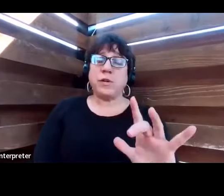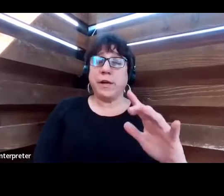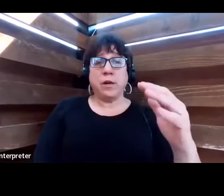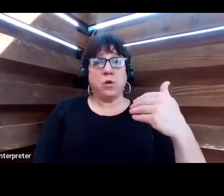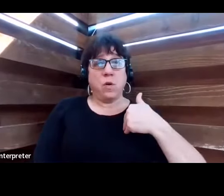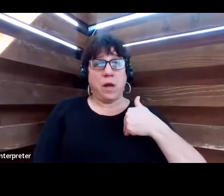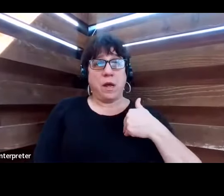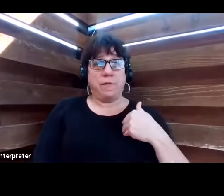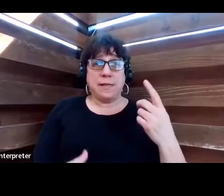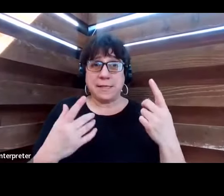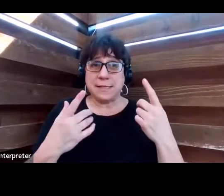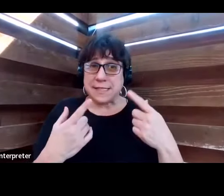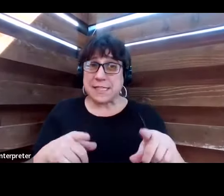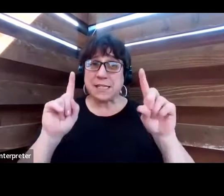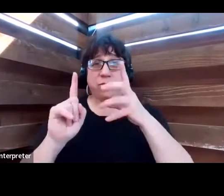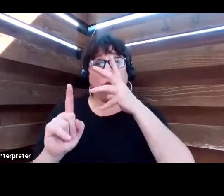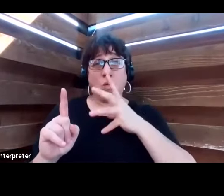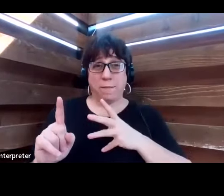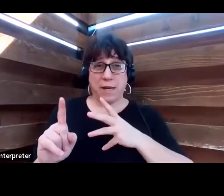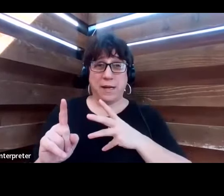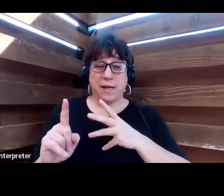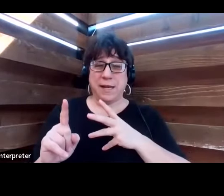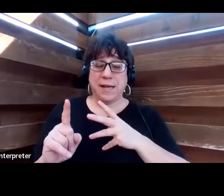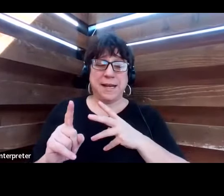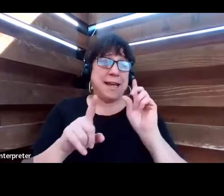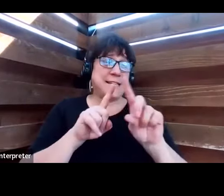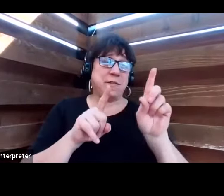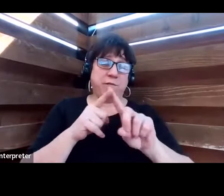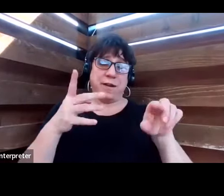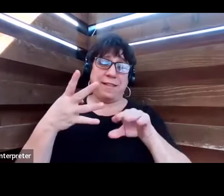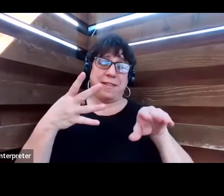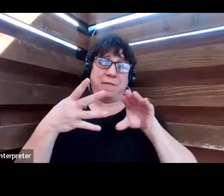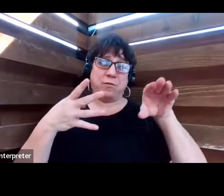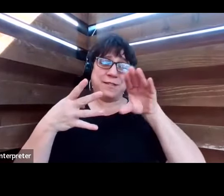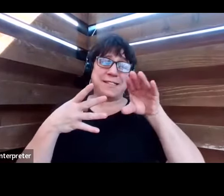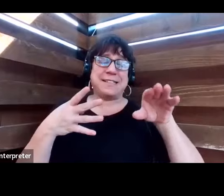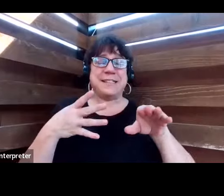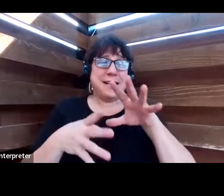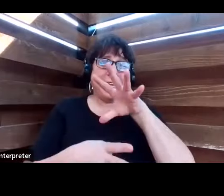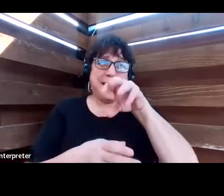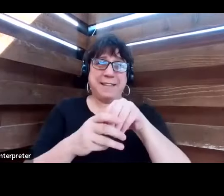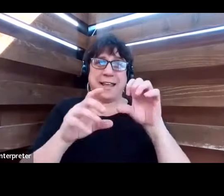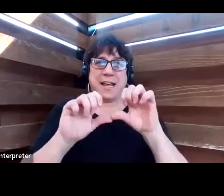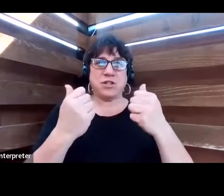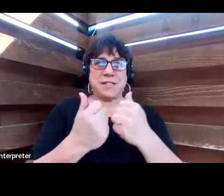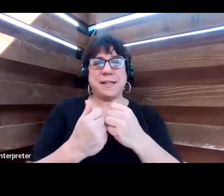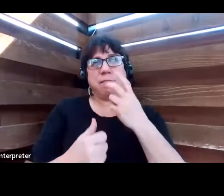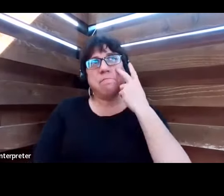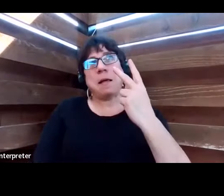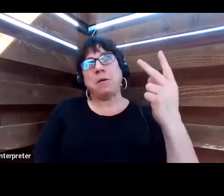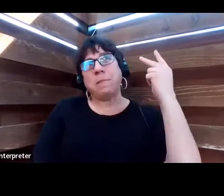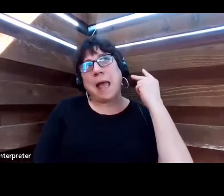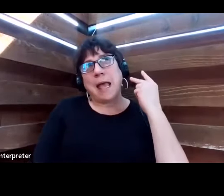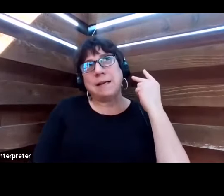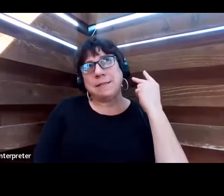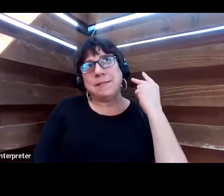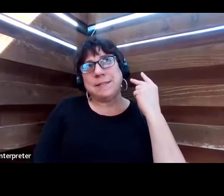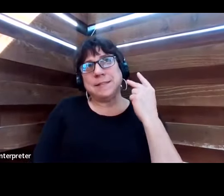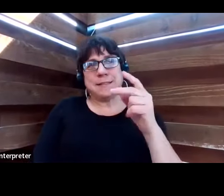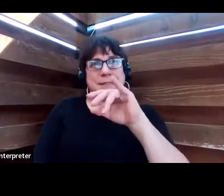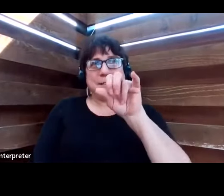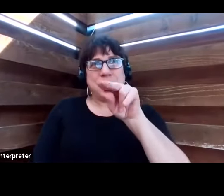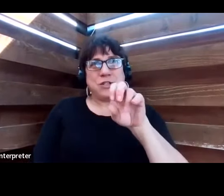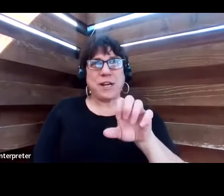successful women at all levels of the agency. And again, I reflect back to Jane